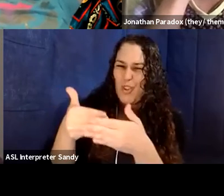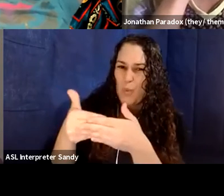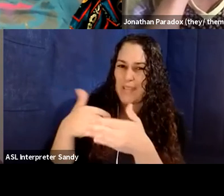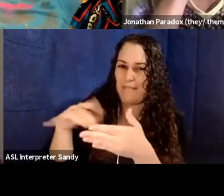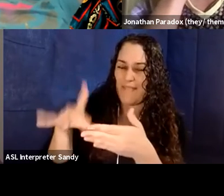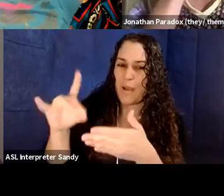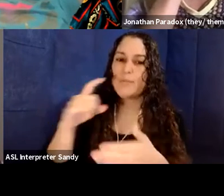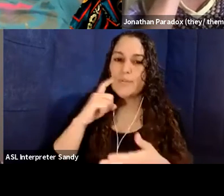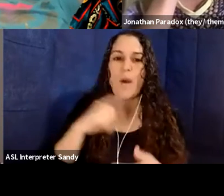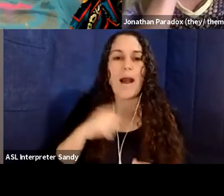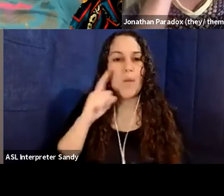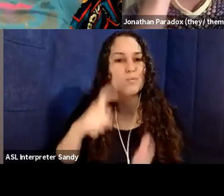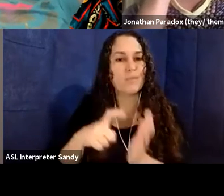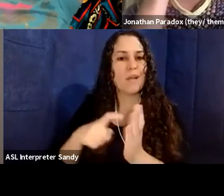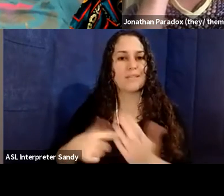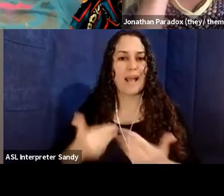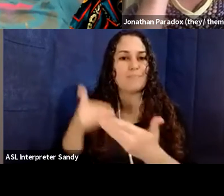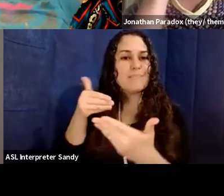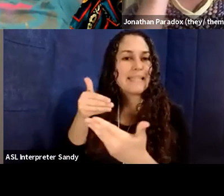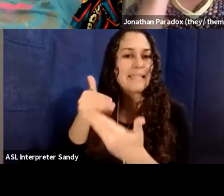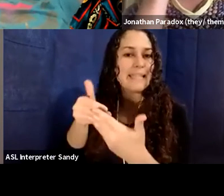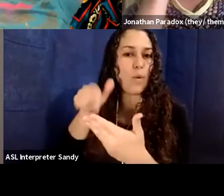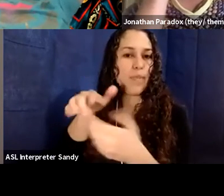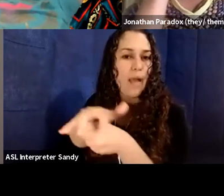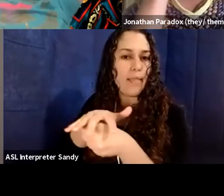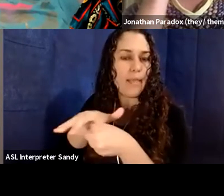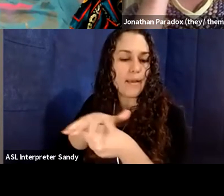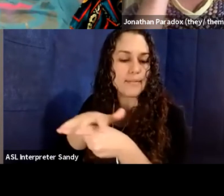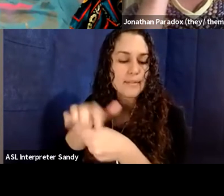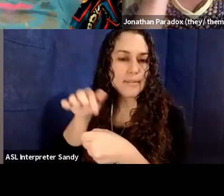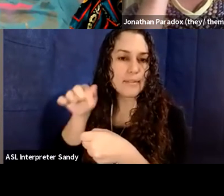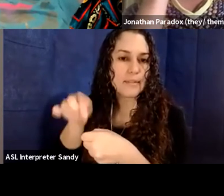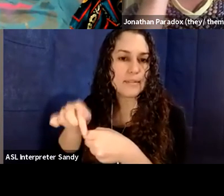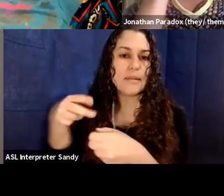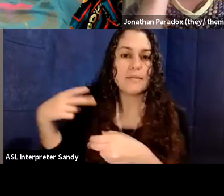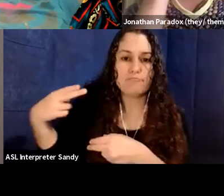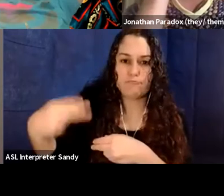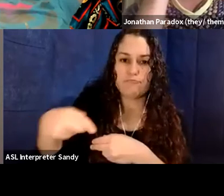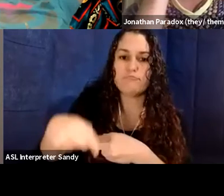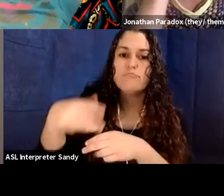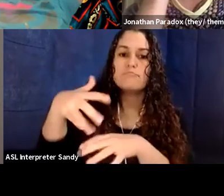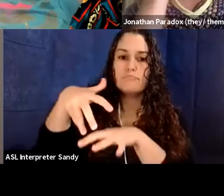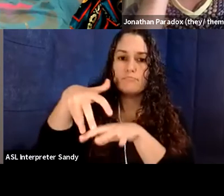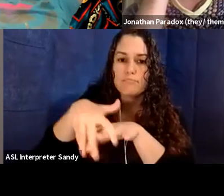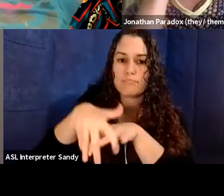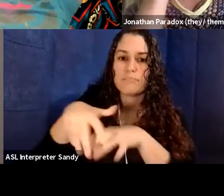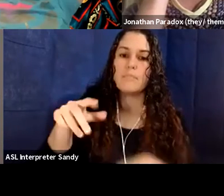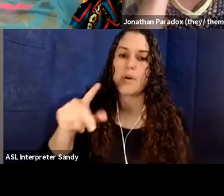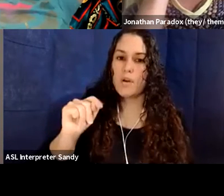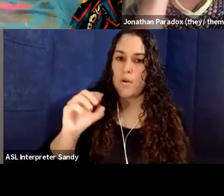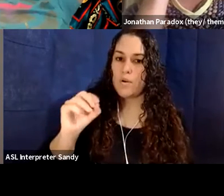want to acknowledge that I am near that land, um, which includes, uh, being the ancestral homeland of Tongva,